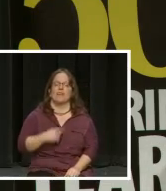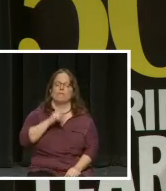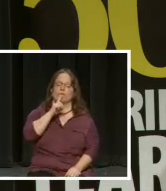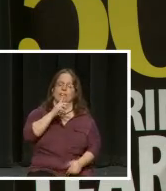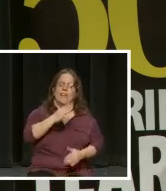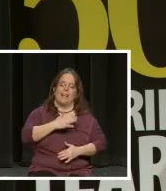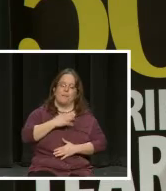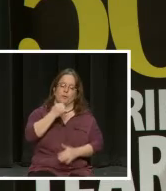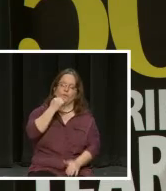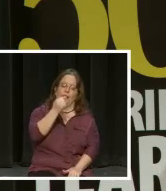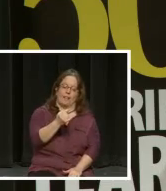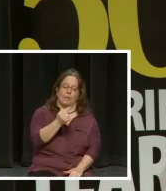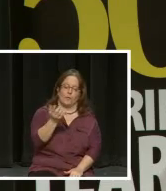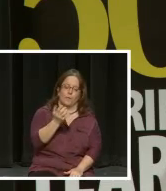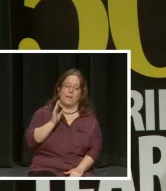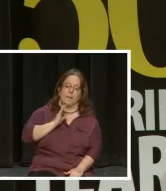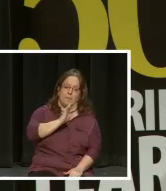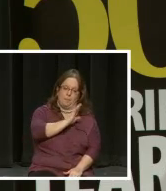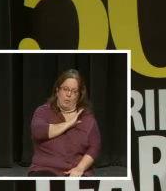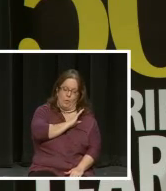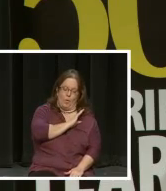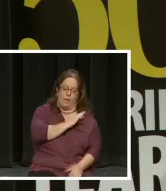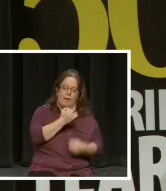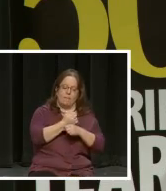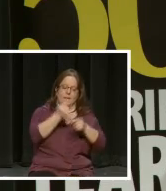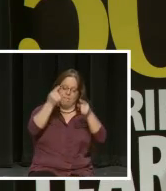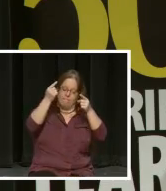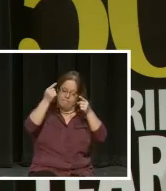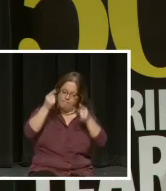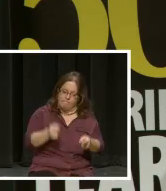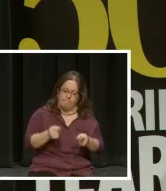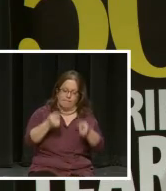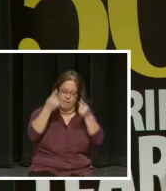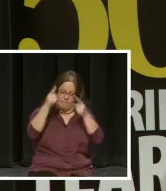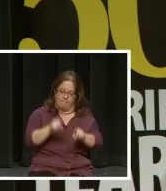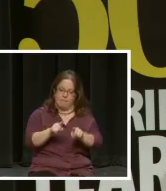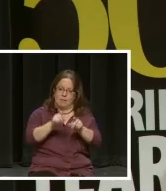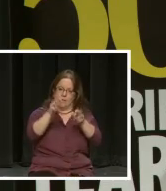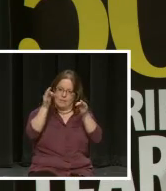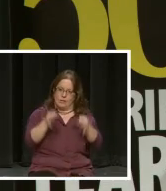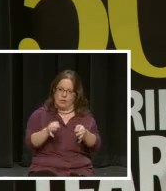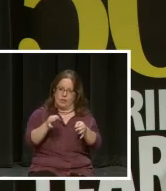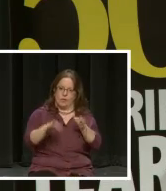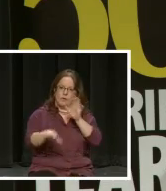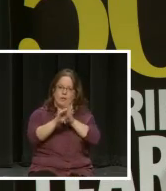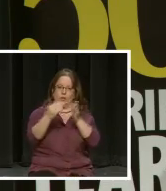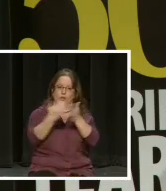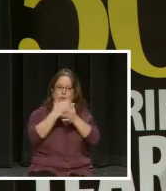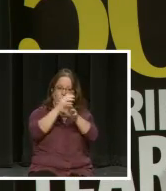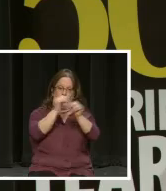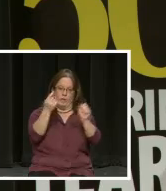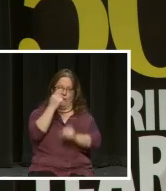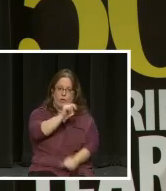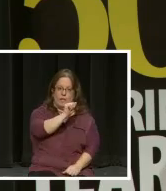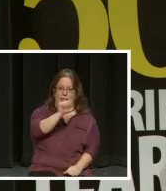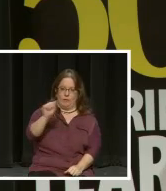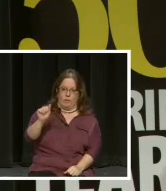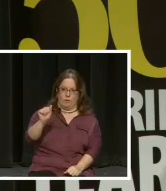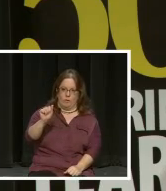to tell you that the board made a unanimous decision in selecting the new president for Anne Arundel Medical